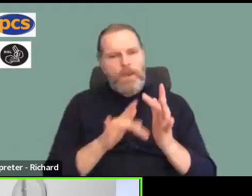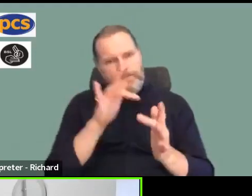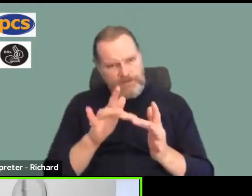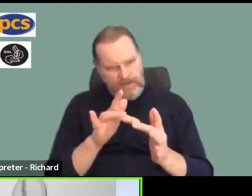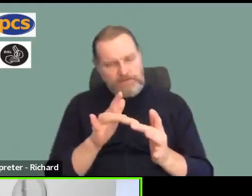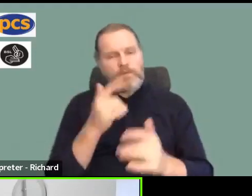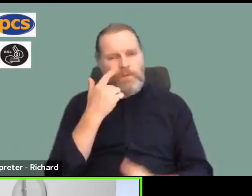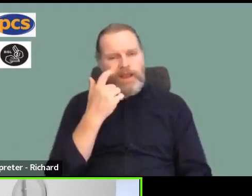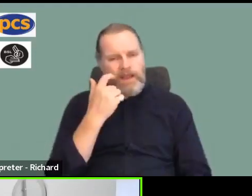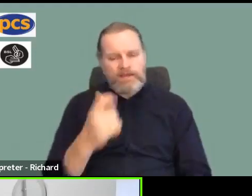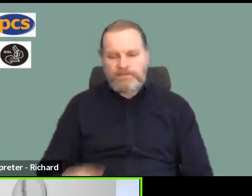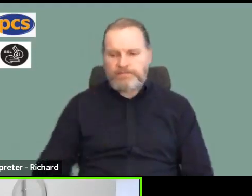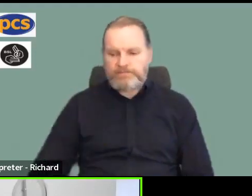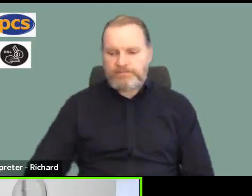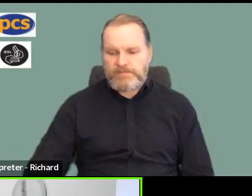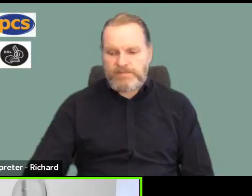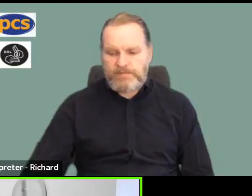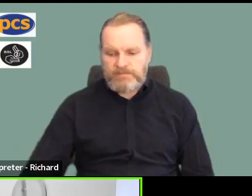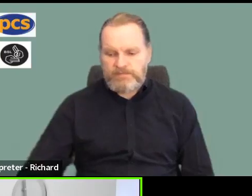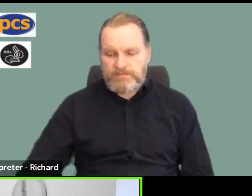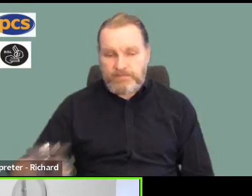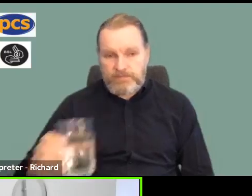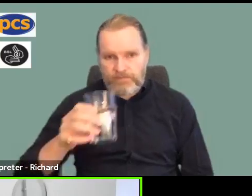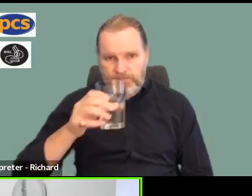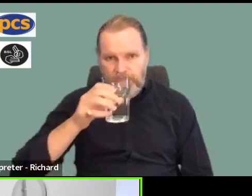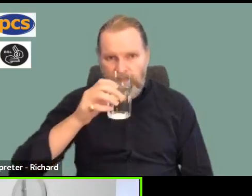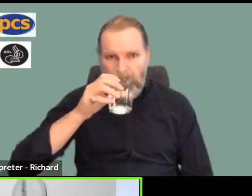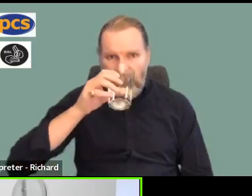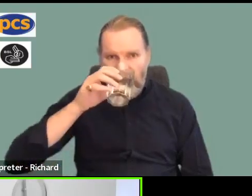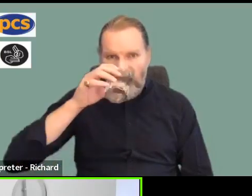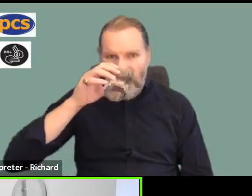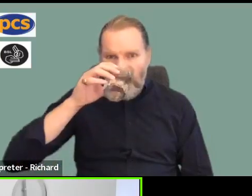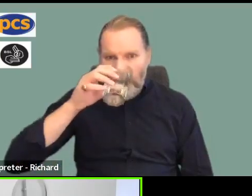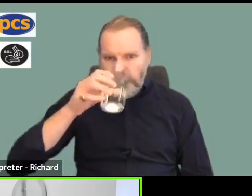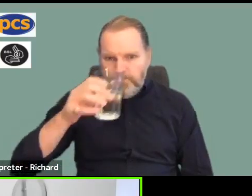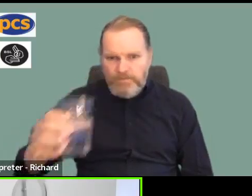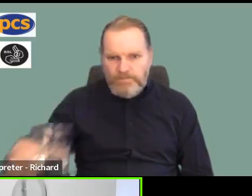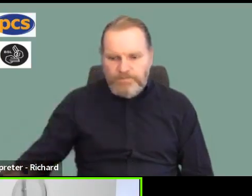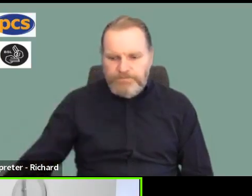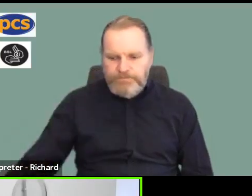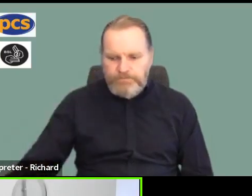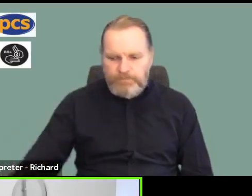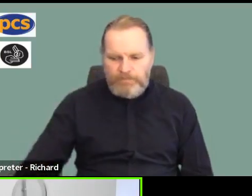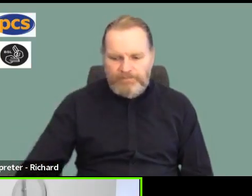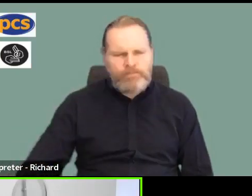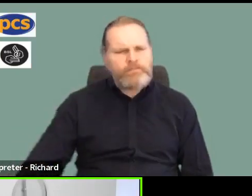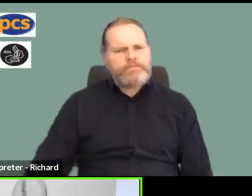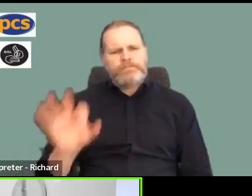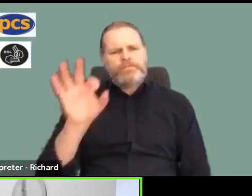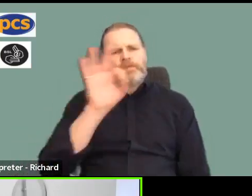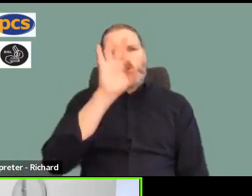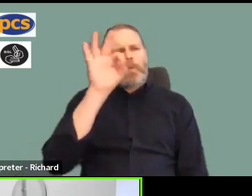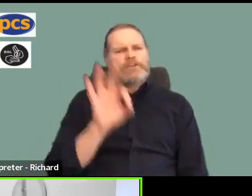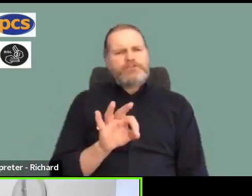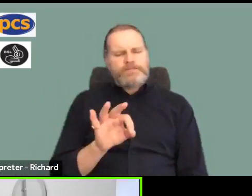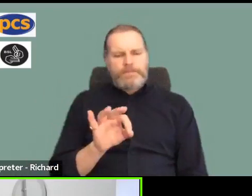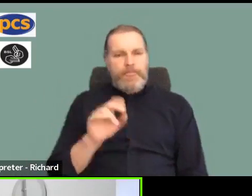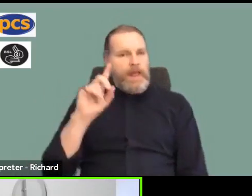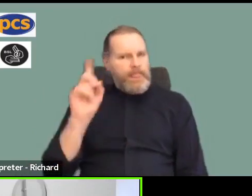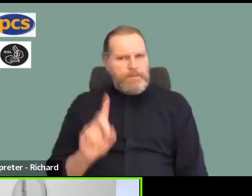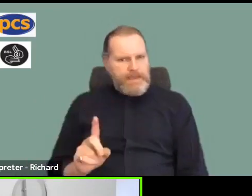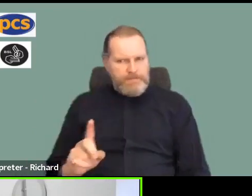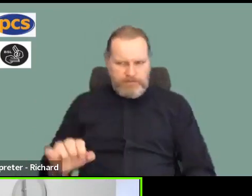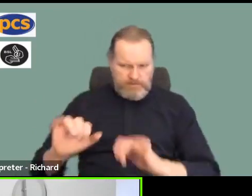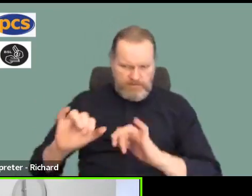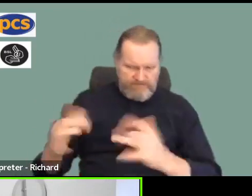where people can. Fina also says that they're focusing on those who didn't vote last time round. The PCS Digital site shows you this